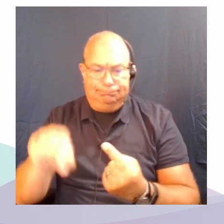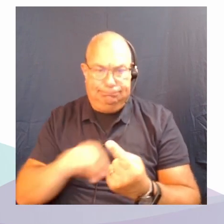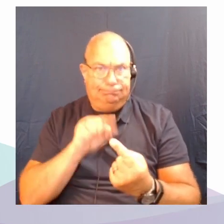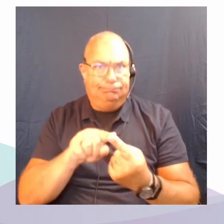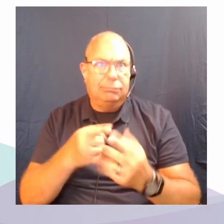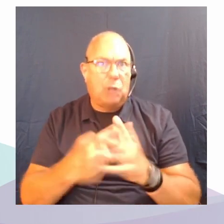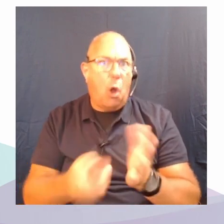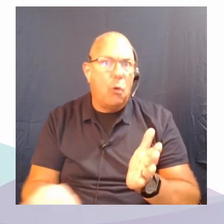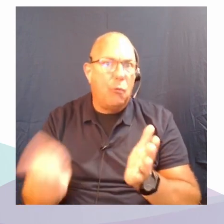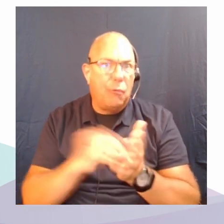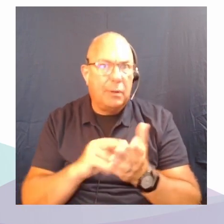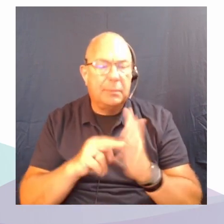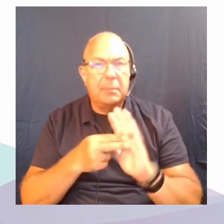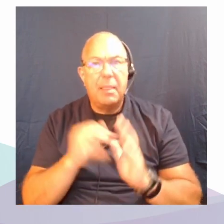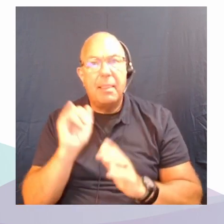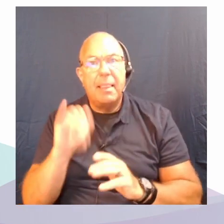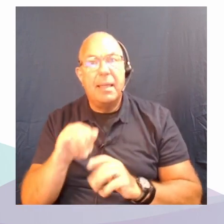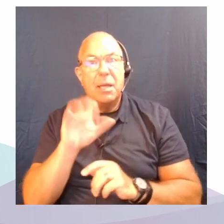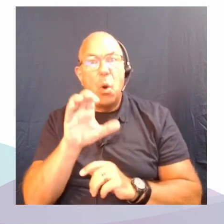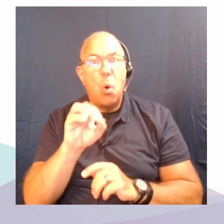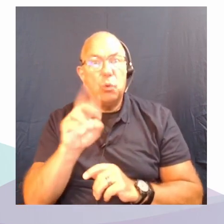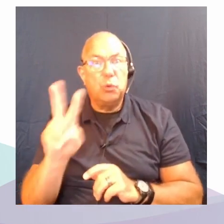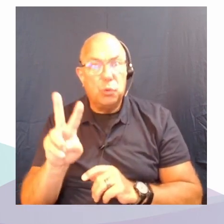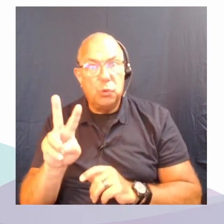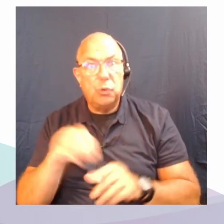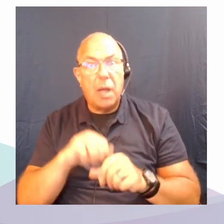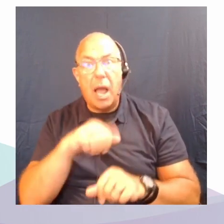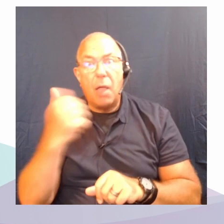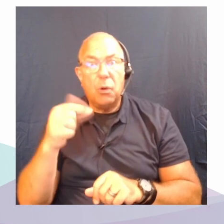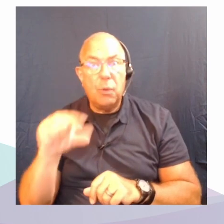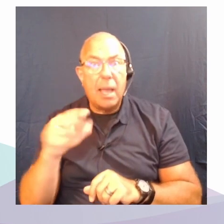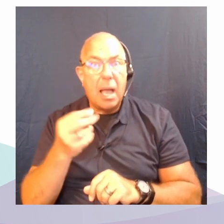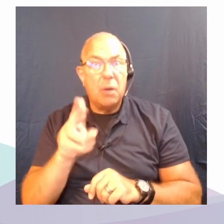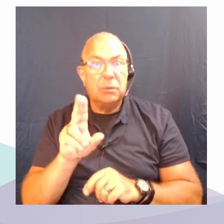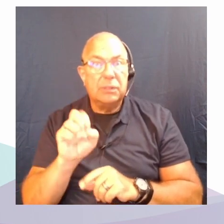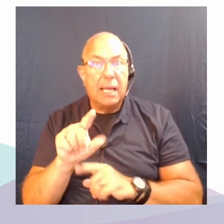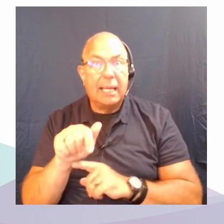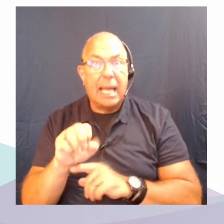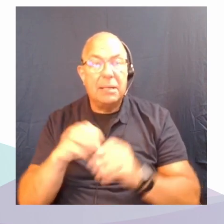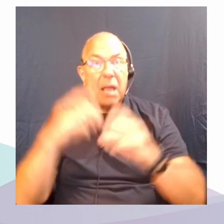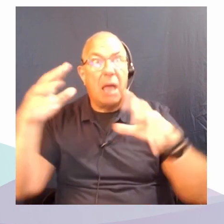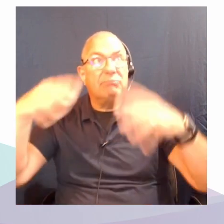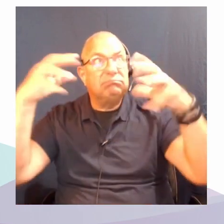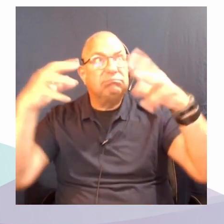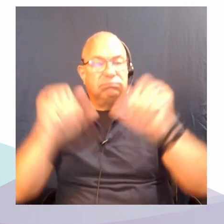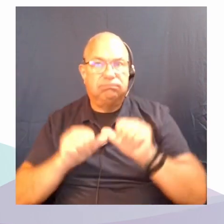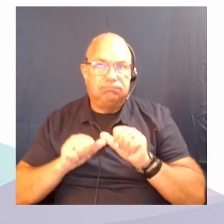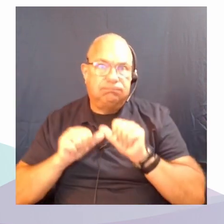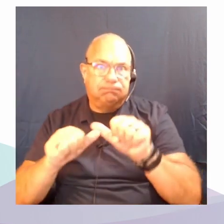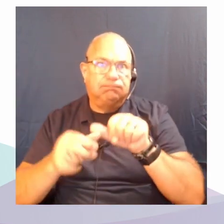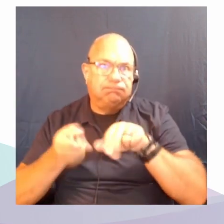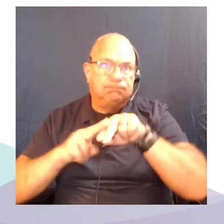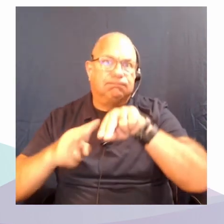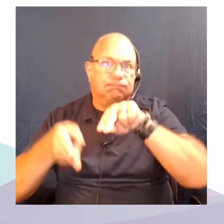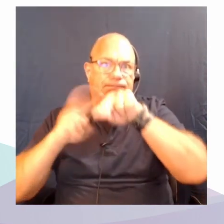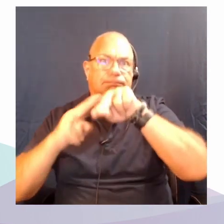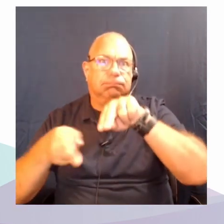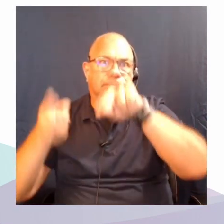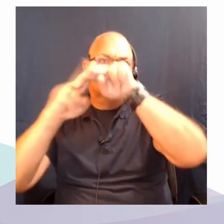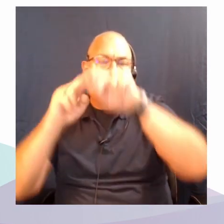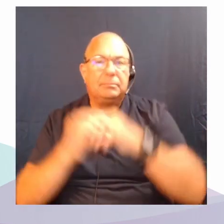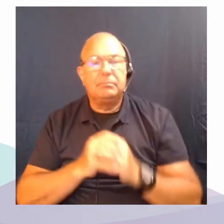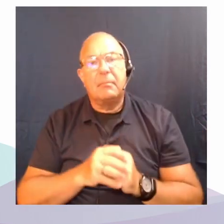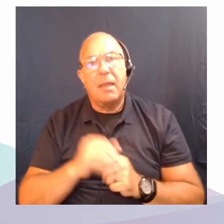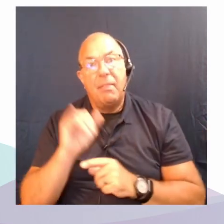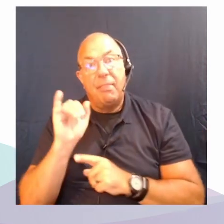CO2 and other greenhouse gases in the atmosphere continues to increase. So I would say that that crisis actually